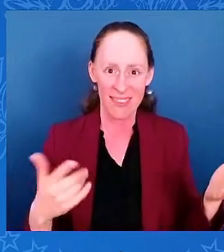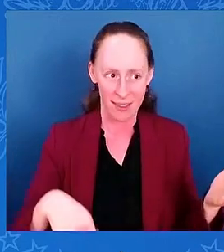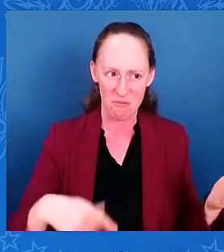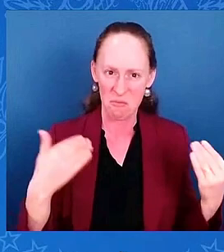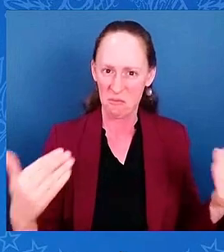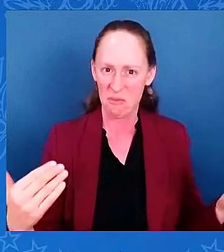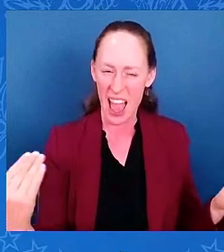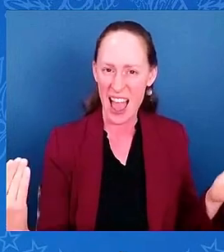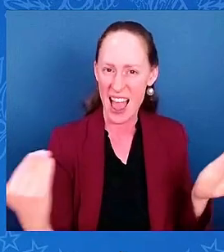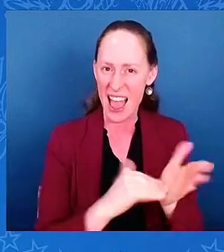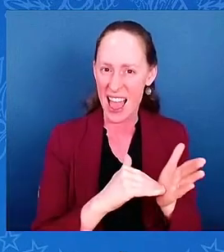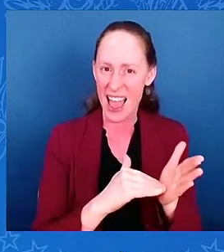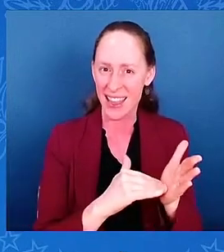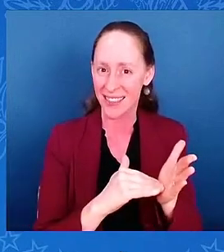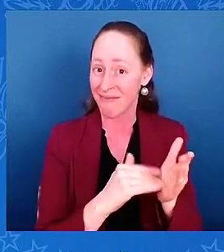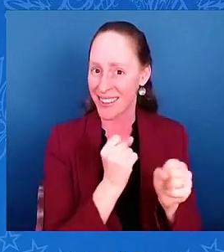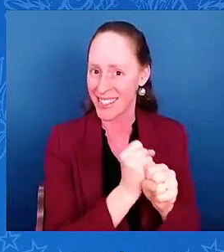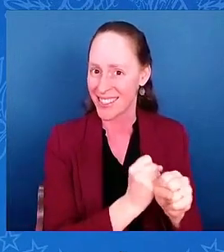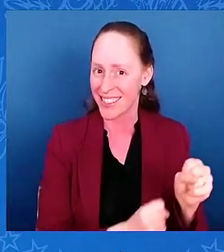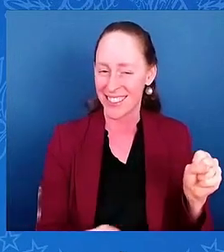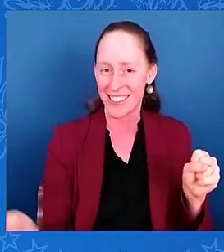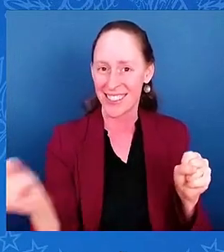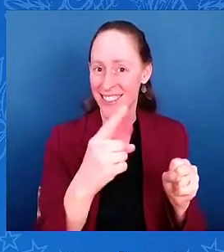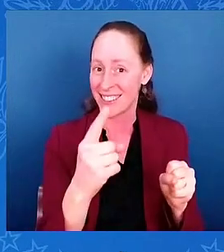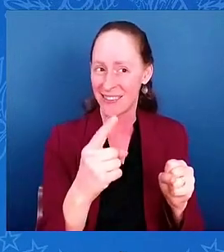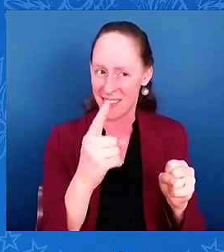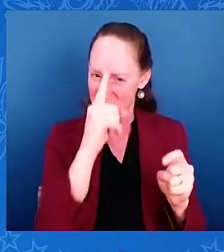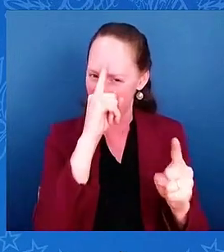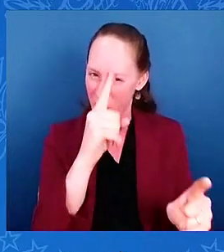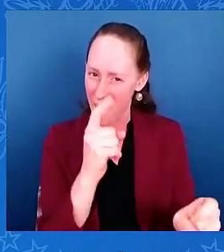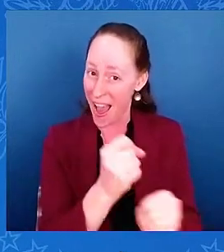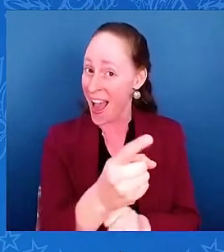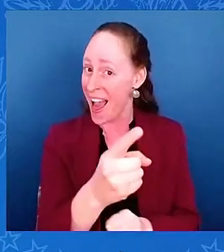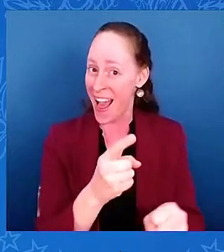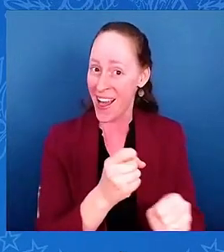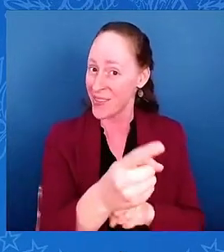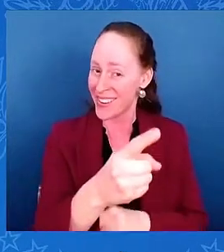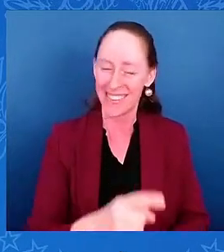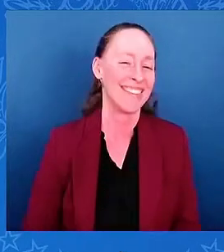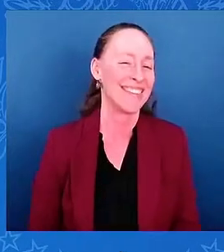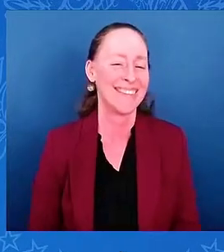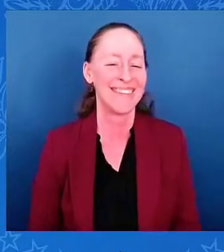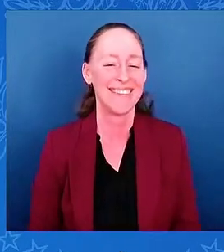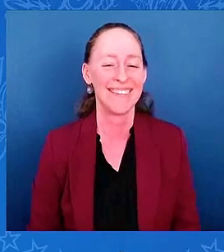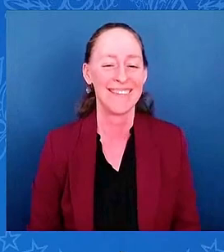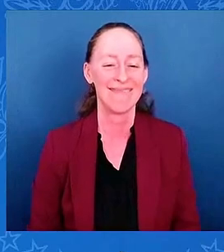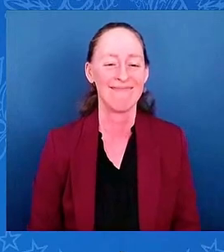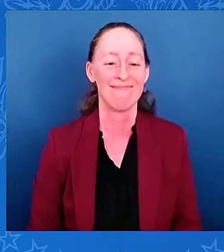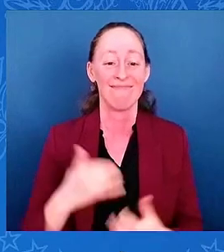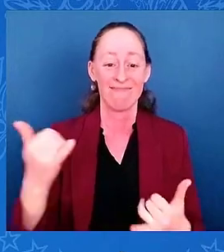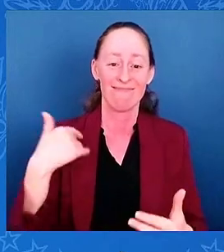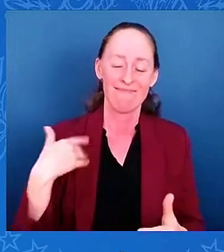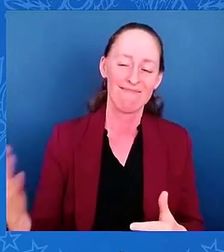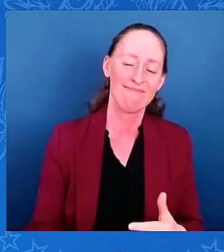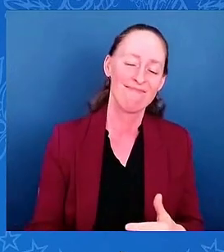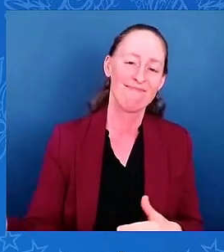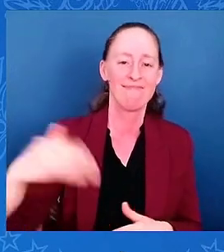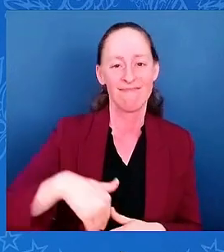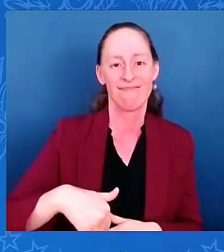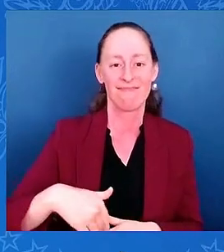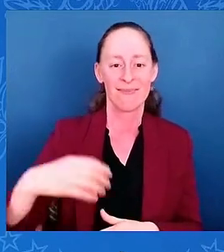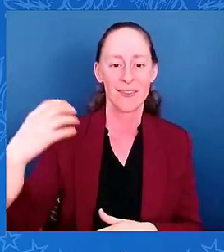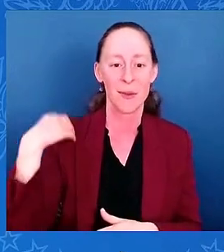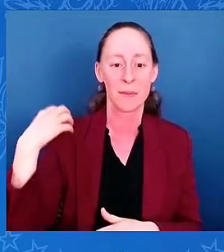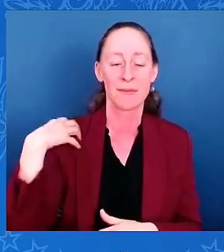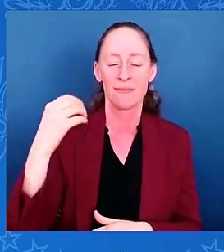Thank you. Now I would like to ask Coach Andy Reid to join me on the podium. We have a little gift